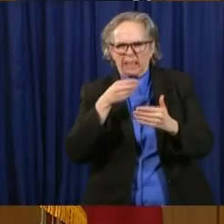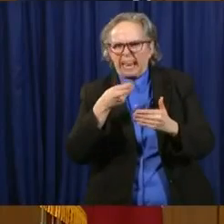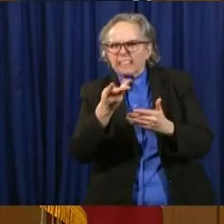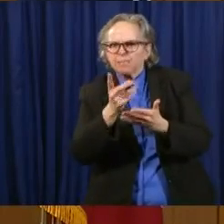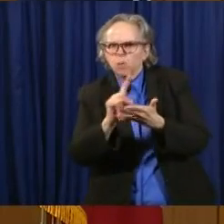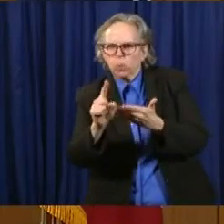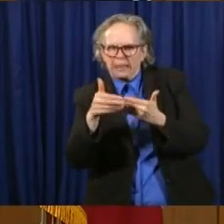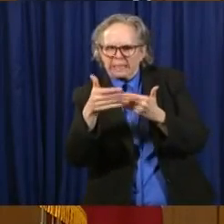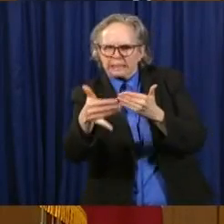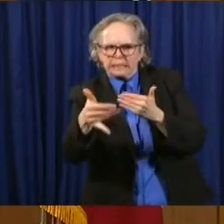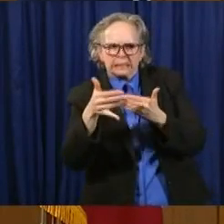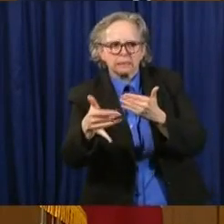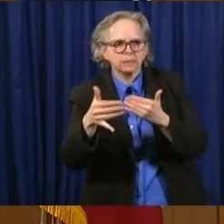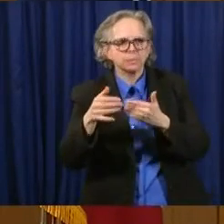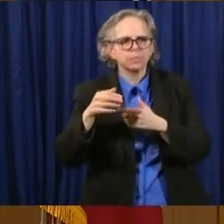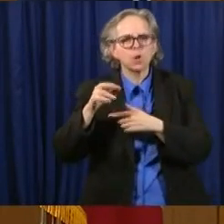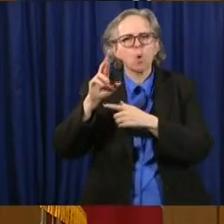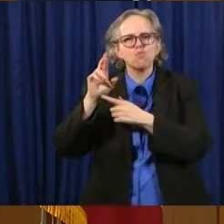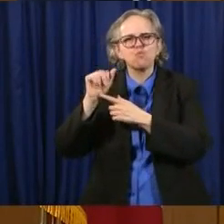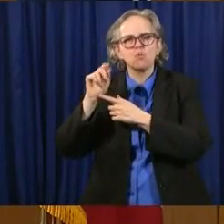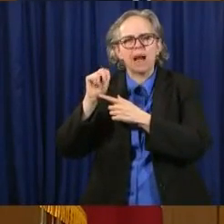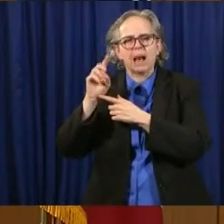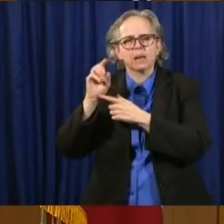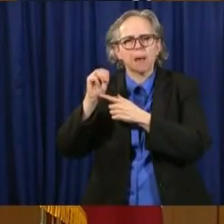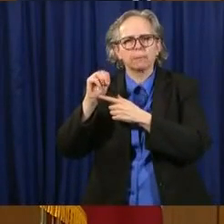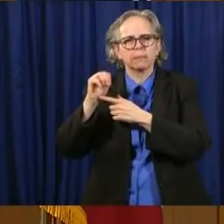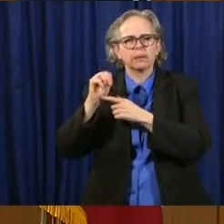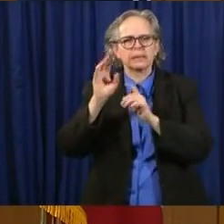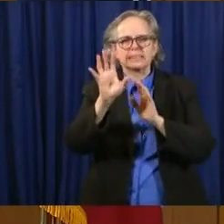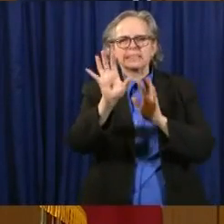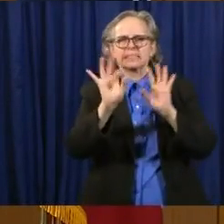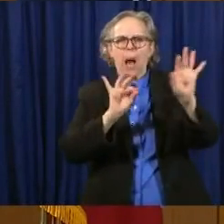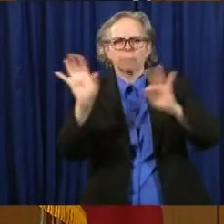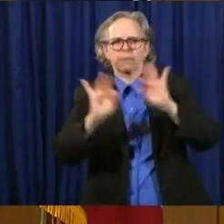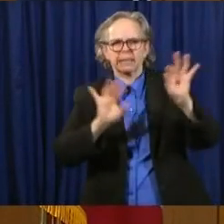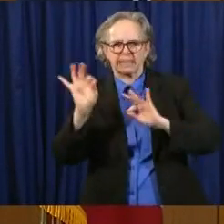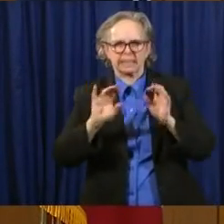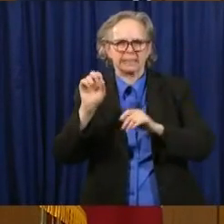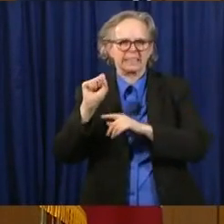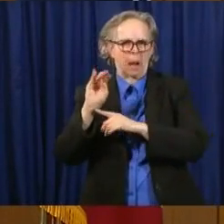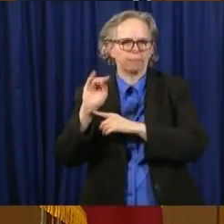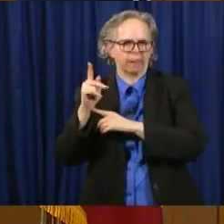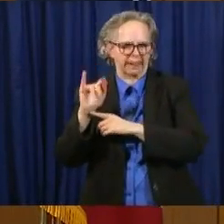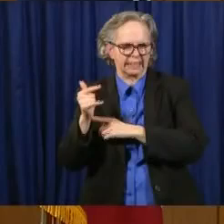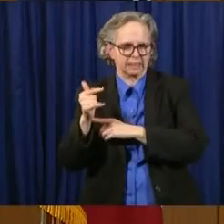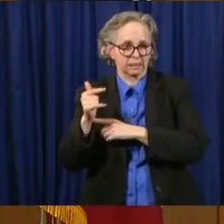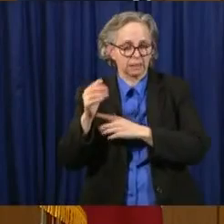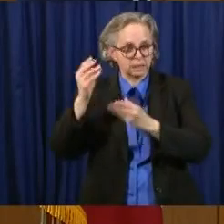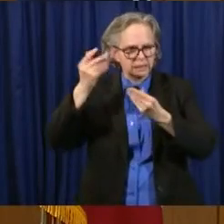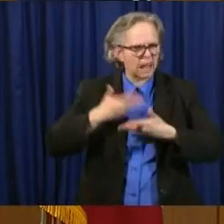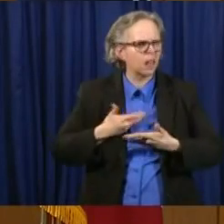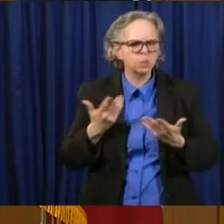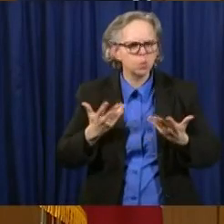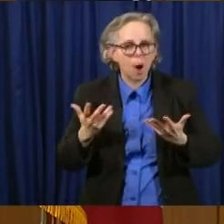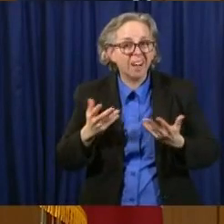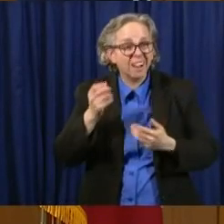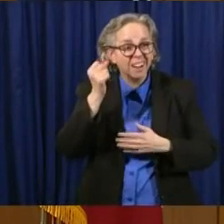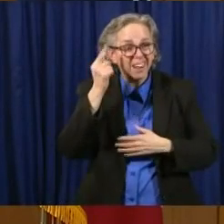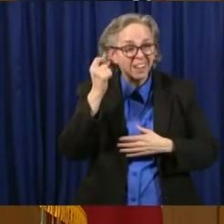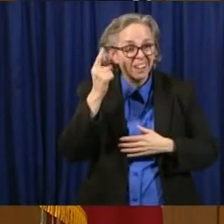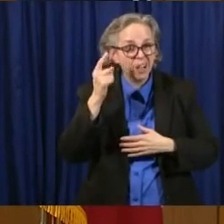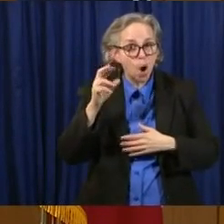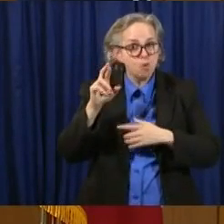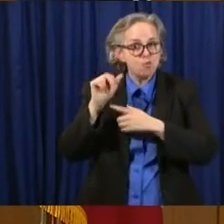is going to one thing is going to tell us because it's random and it will be a big enough sample that